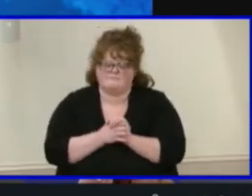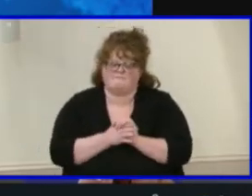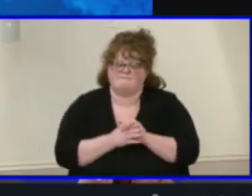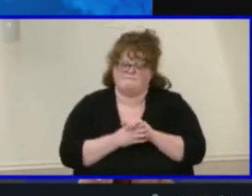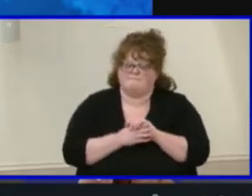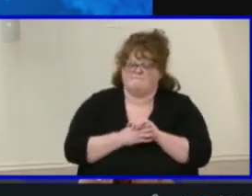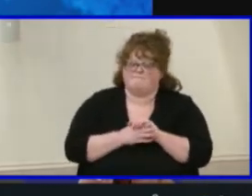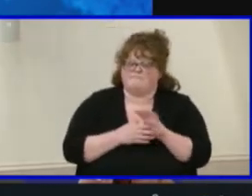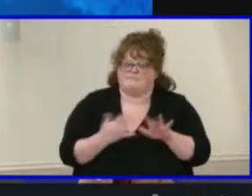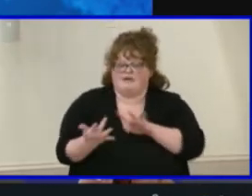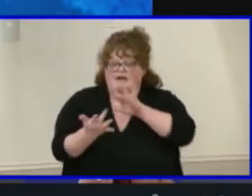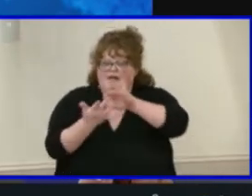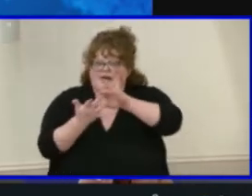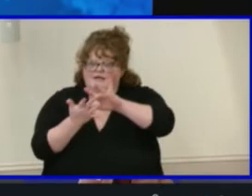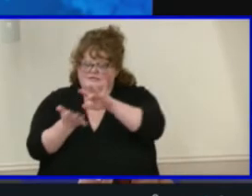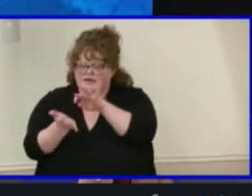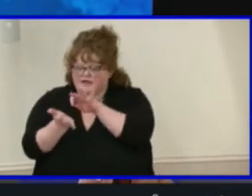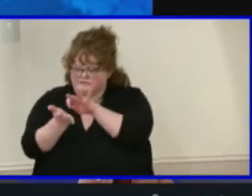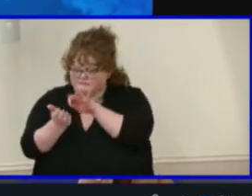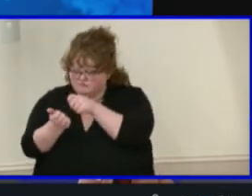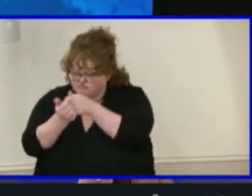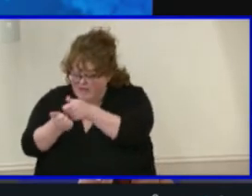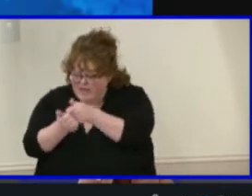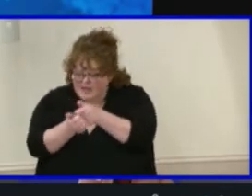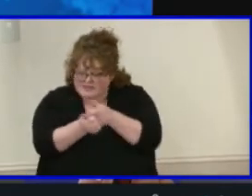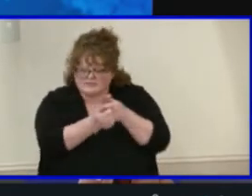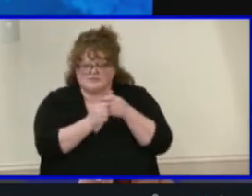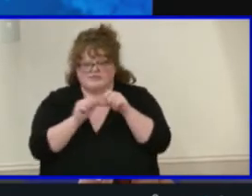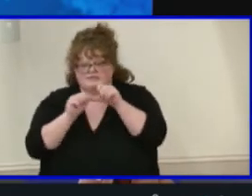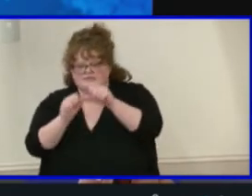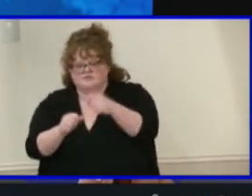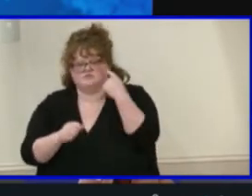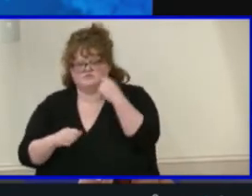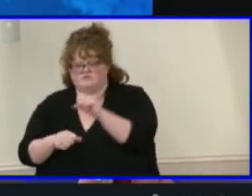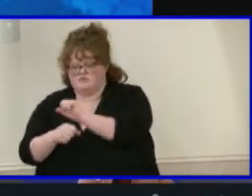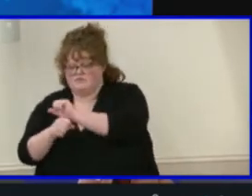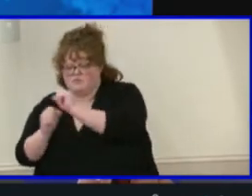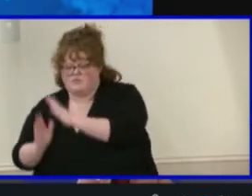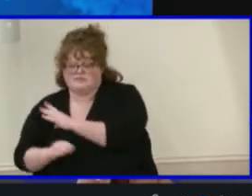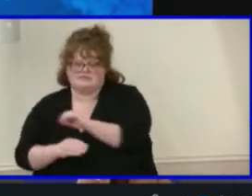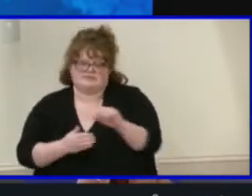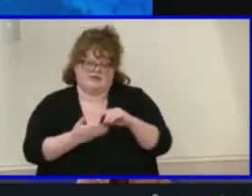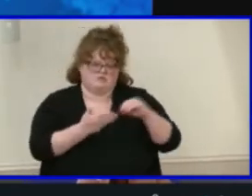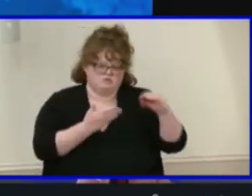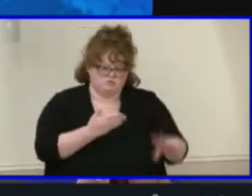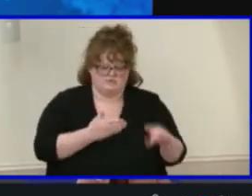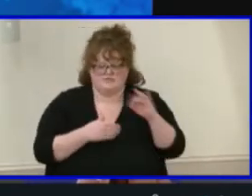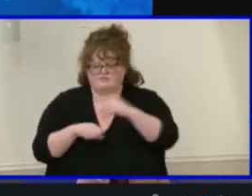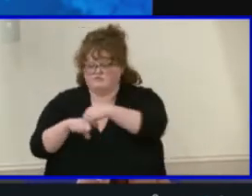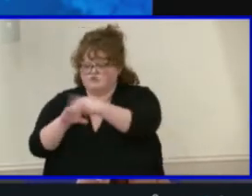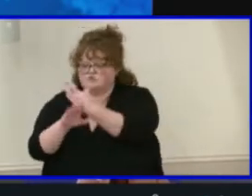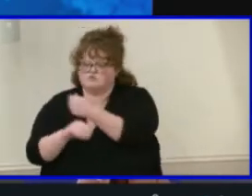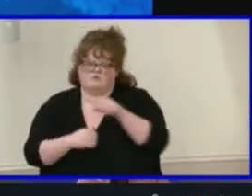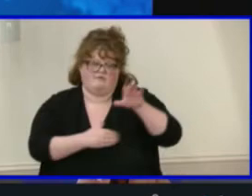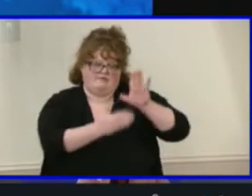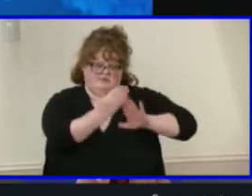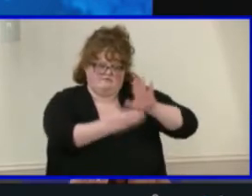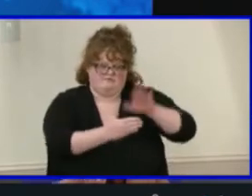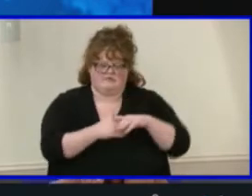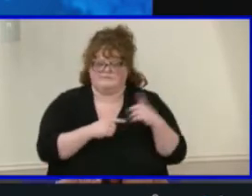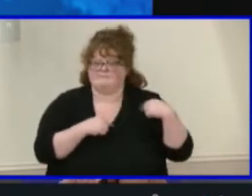continues for both their employees and their students, both virtual and face-to-face. Since October